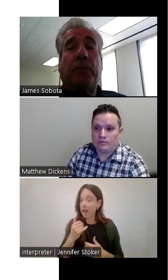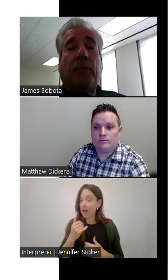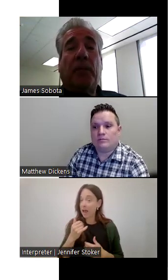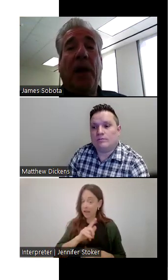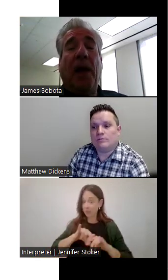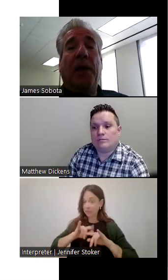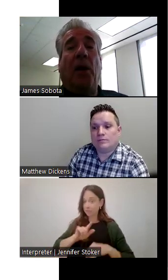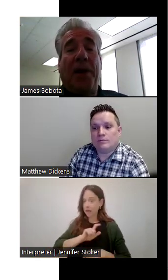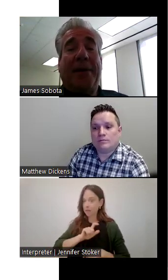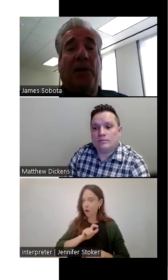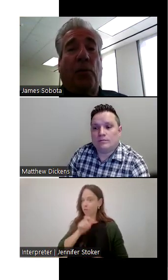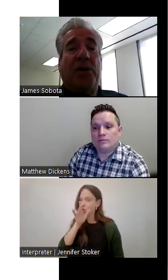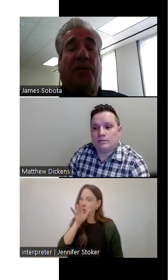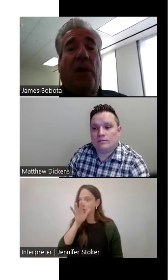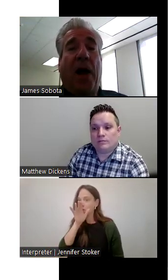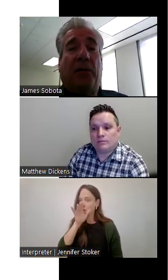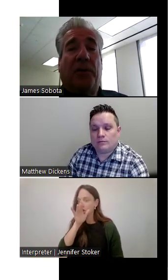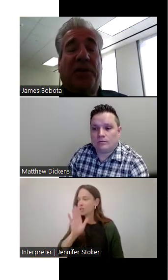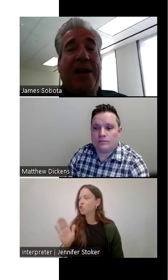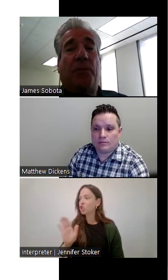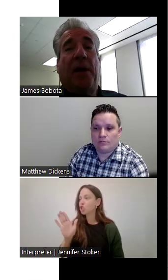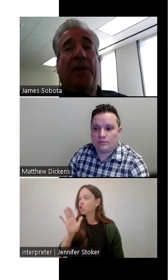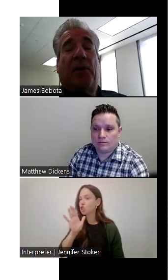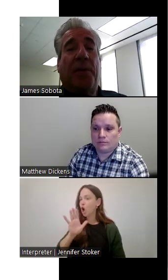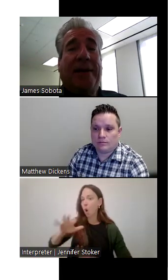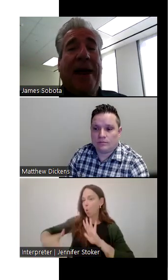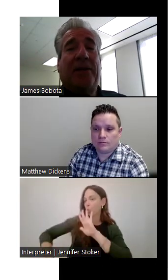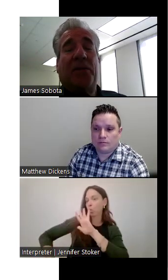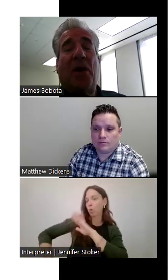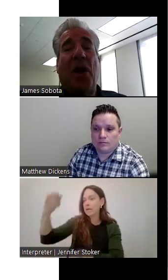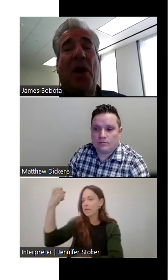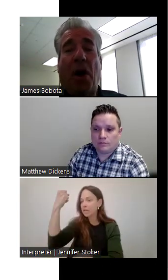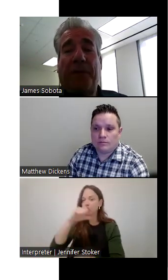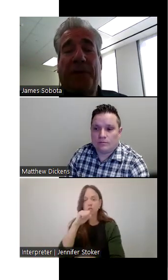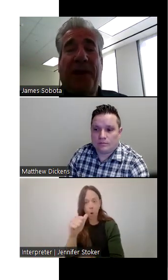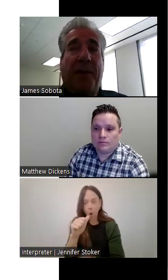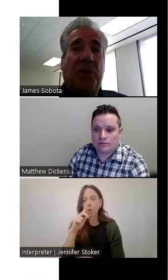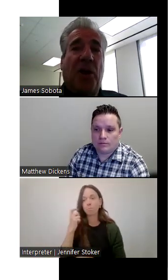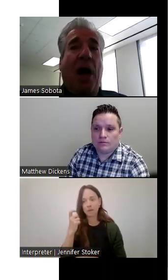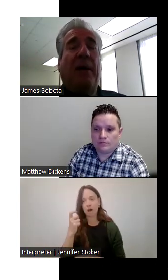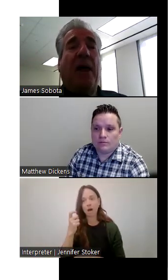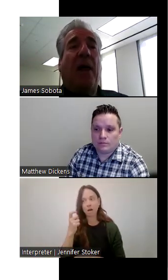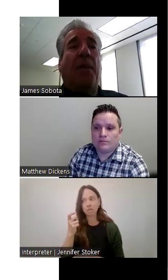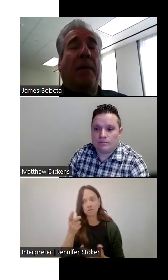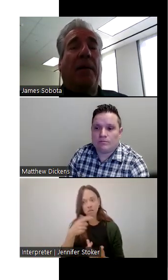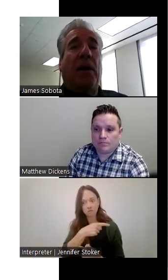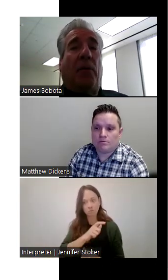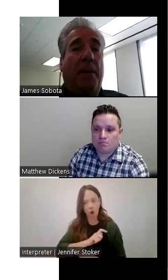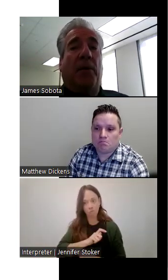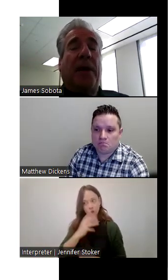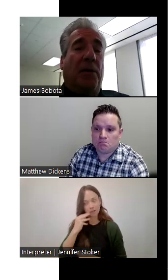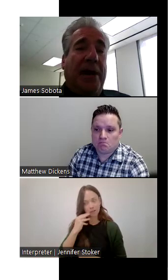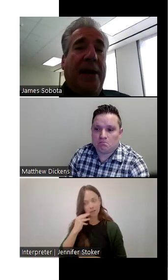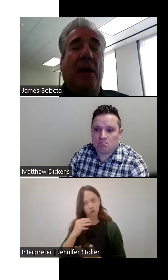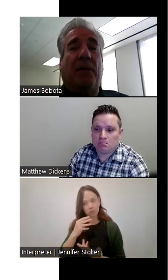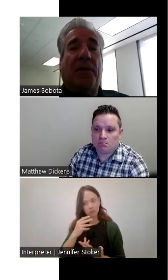you know, not to reach for under their seats because there's been cases where officers have been shot by, you know,